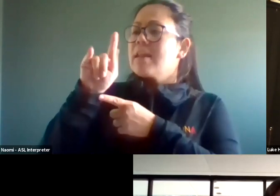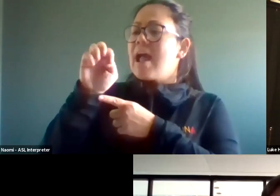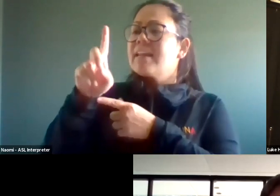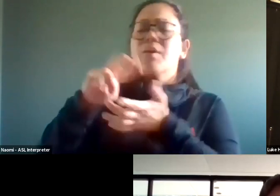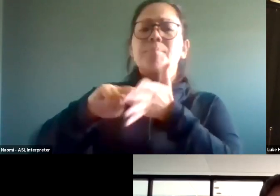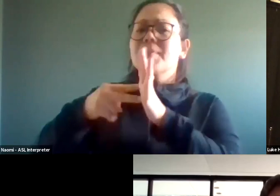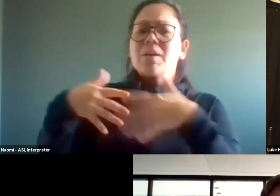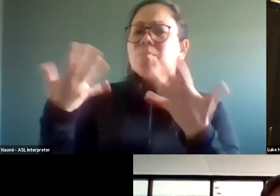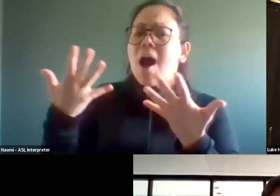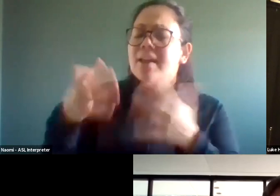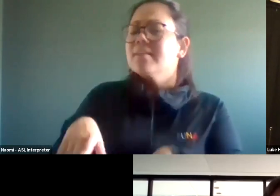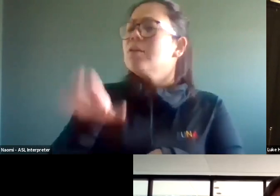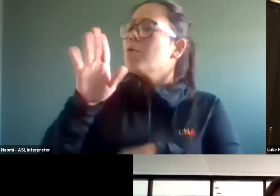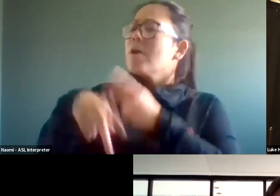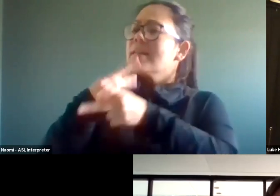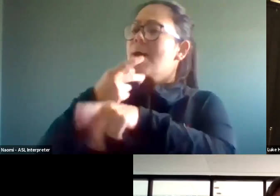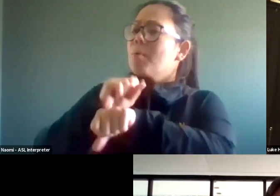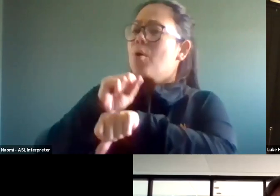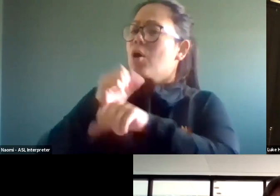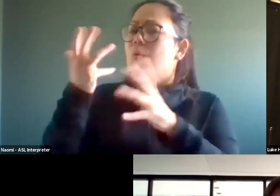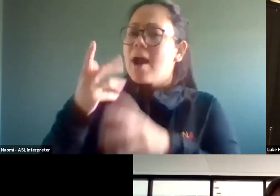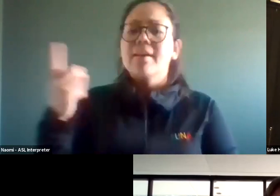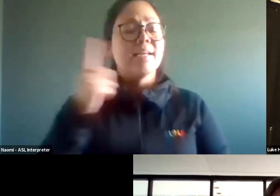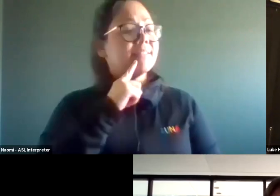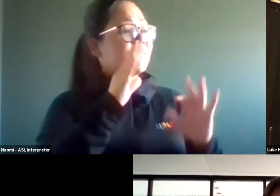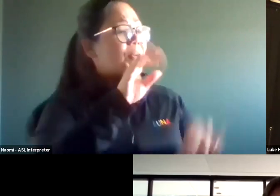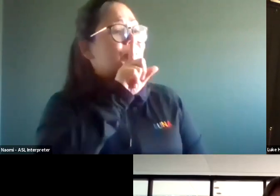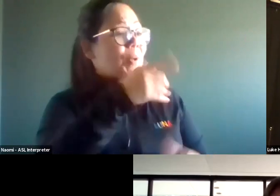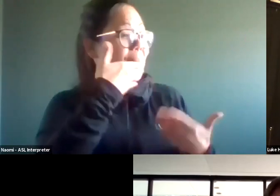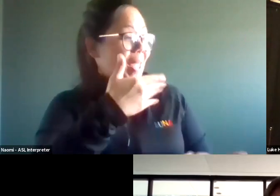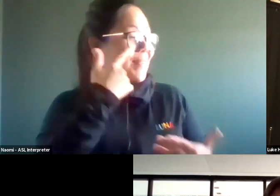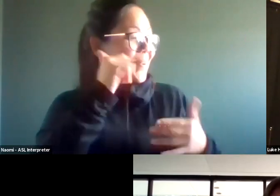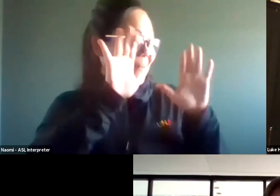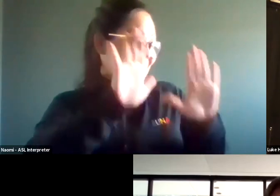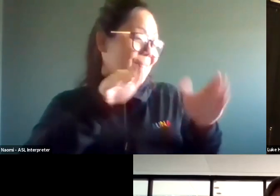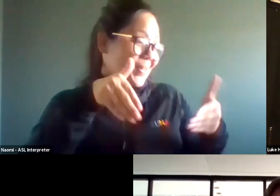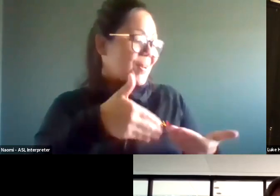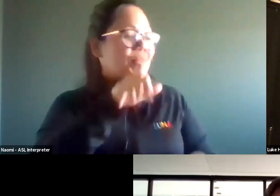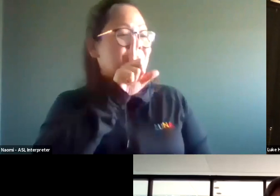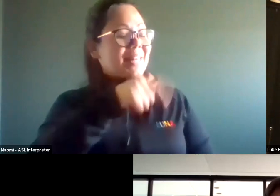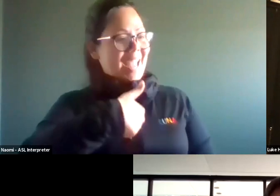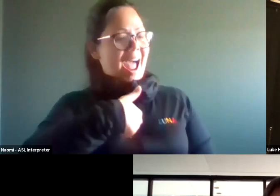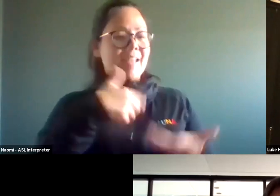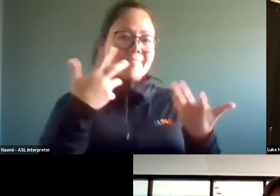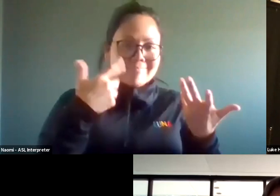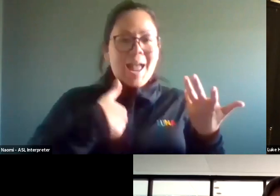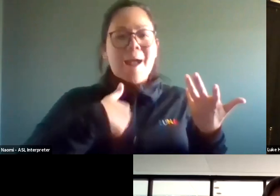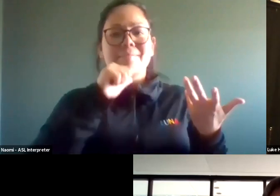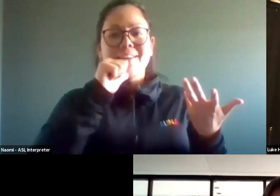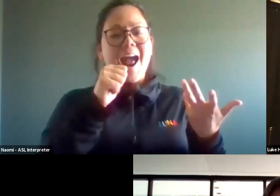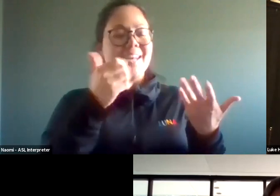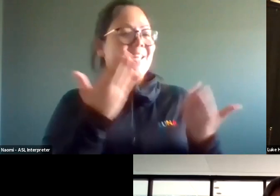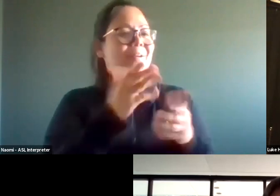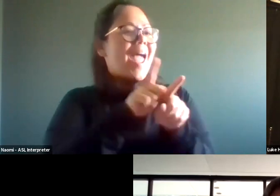kind of work that you do there? Sure. Uh, thanks for that great introduction. Um, you know, I, I'm first of all, not here to speak as an